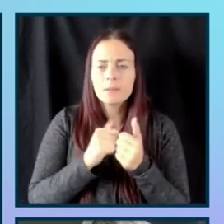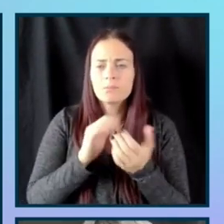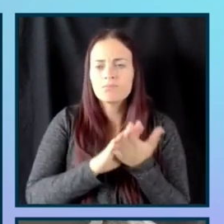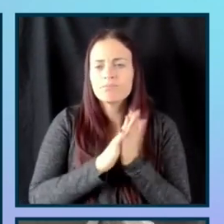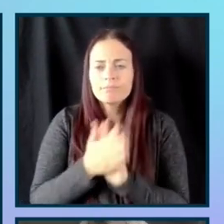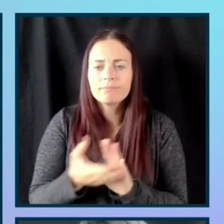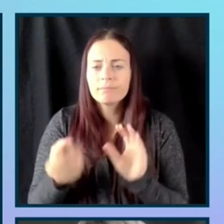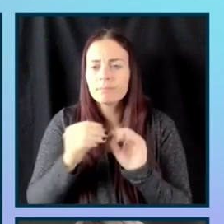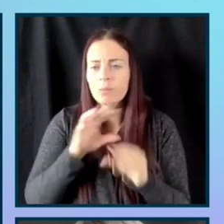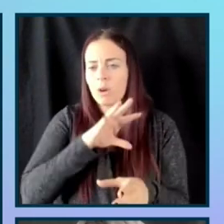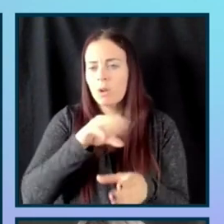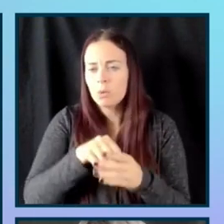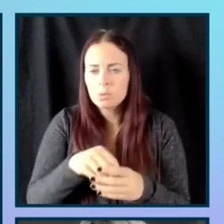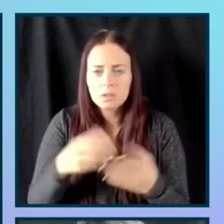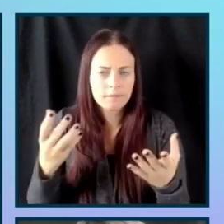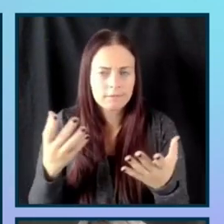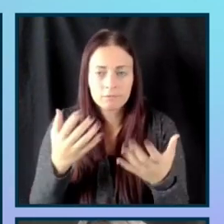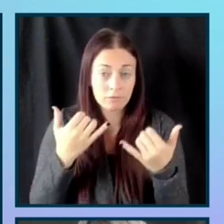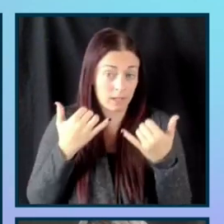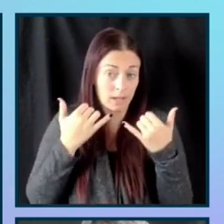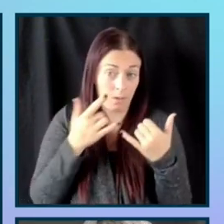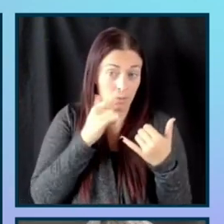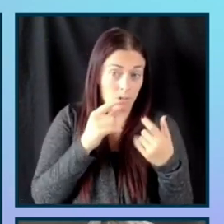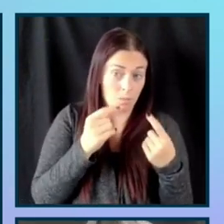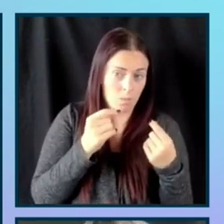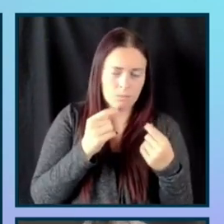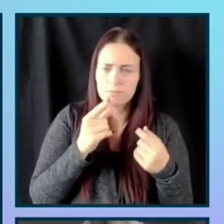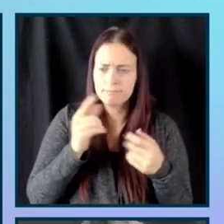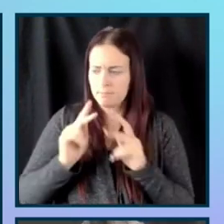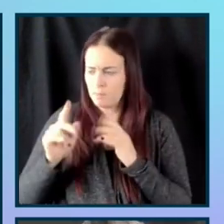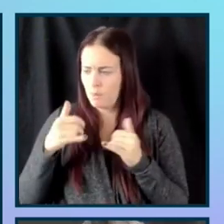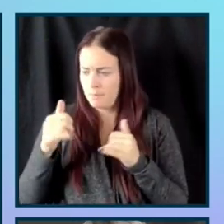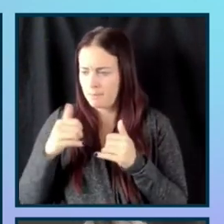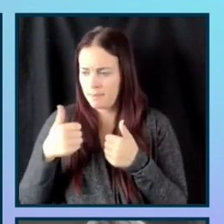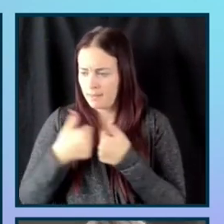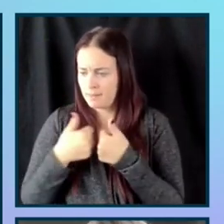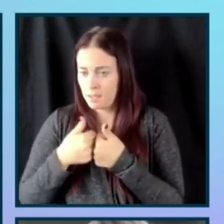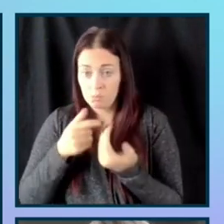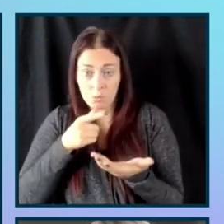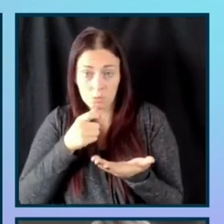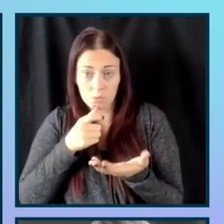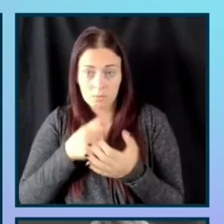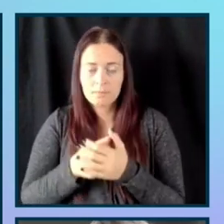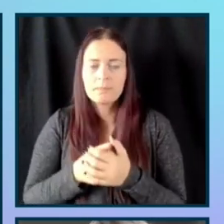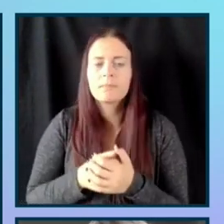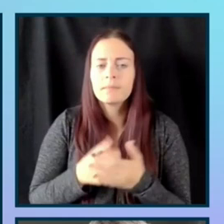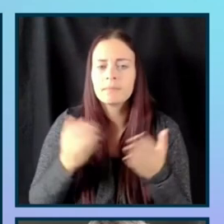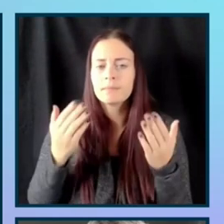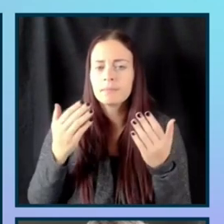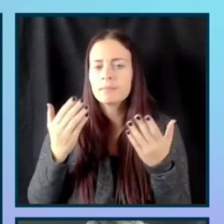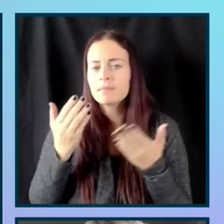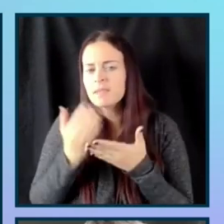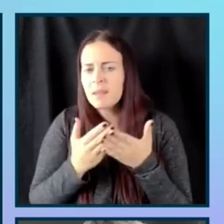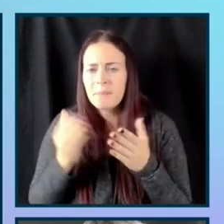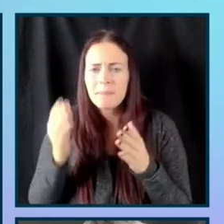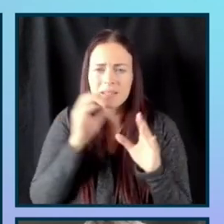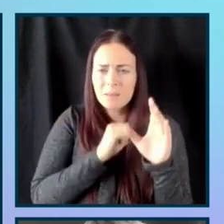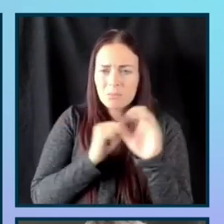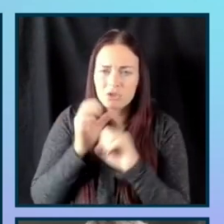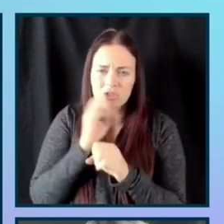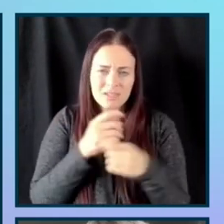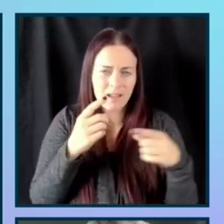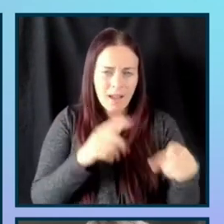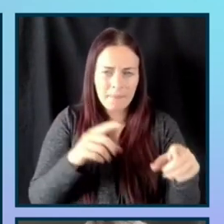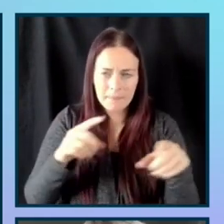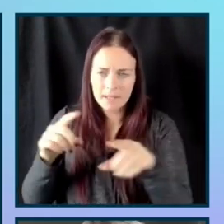is it like? Who's playing games? What are some of the assumptions? It's really important for